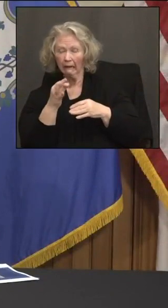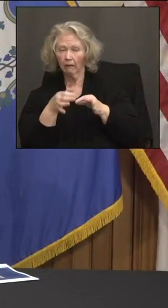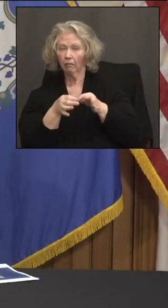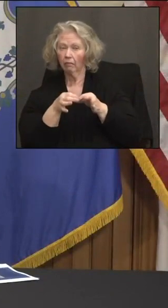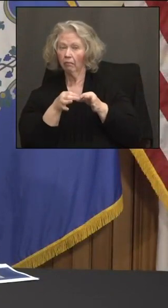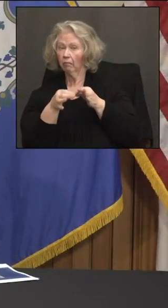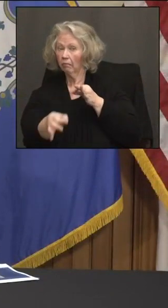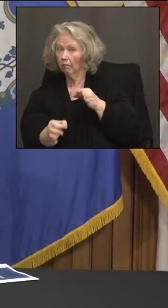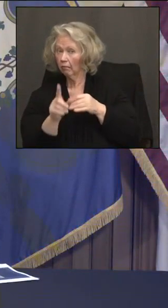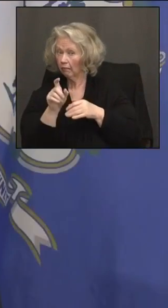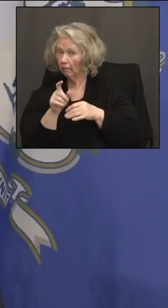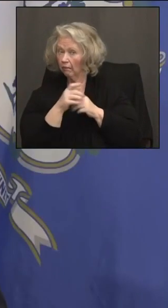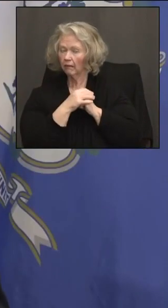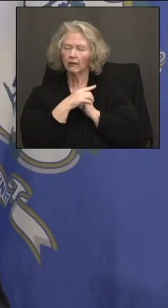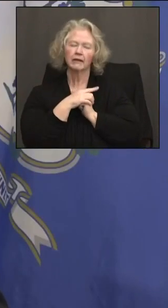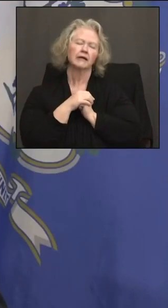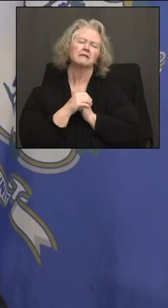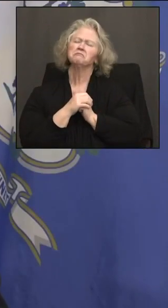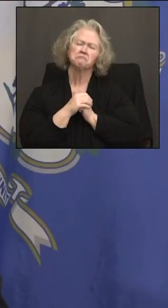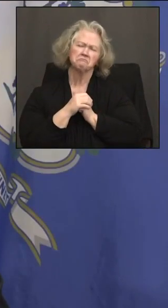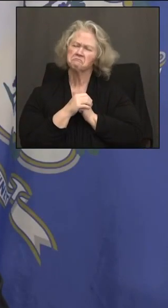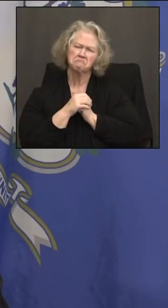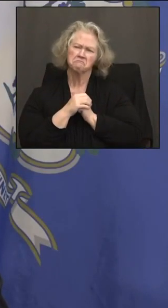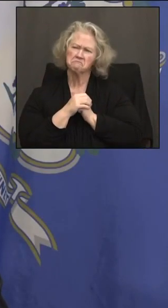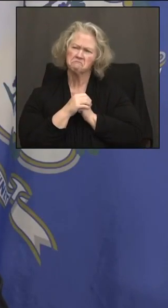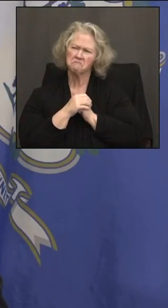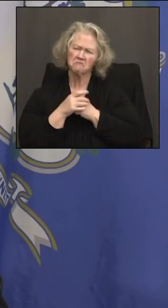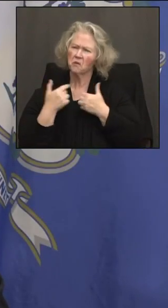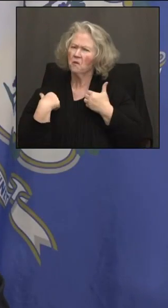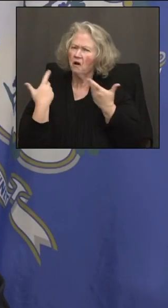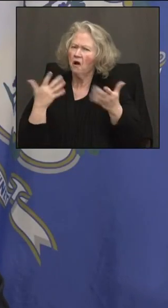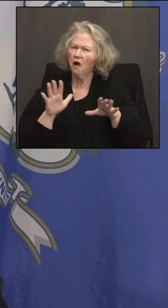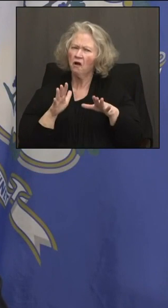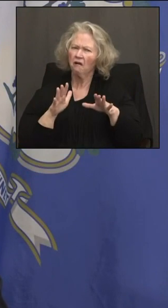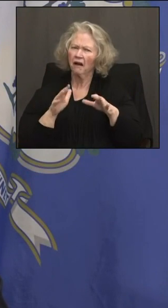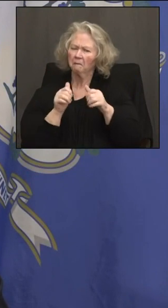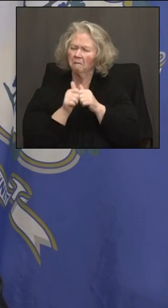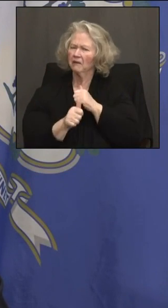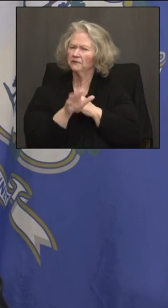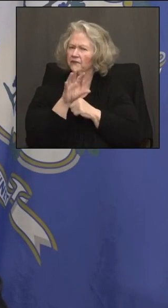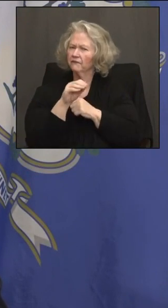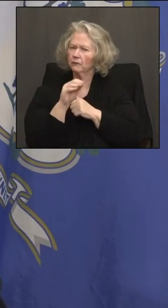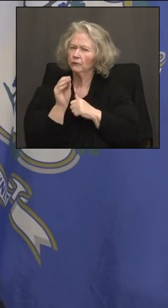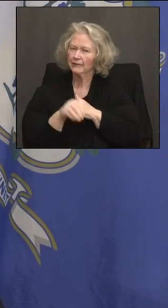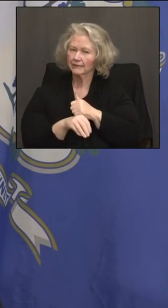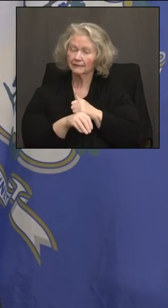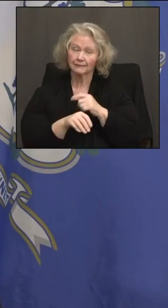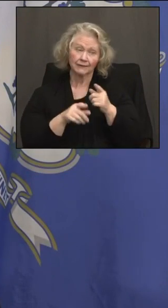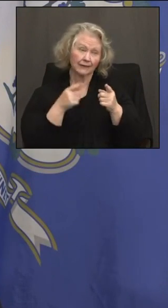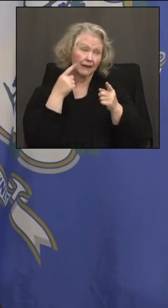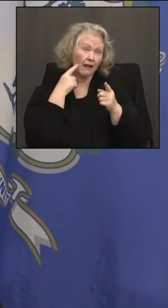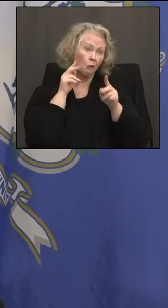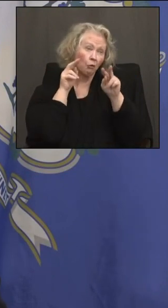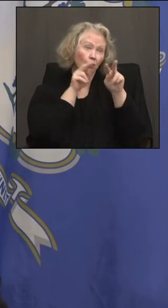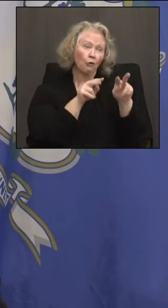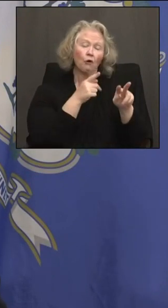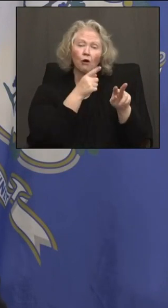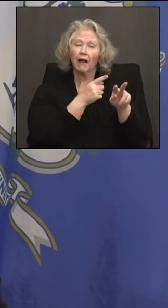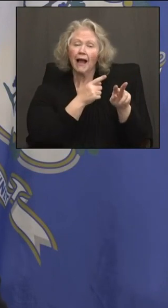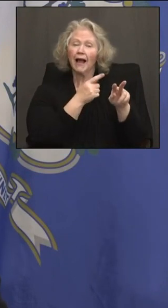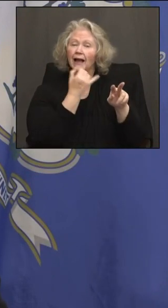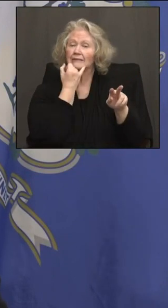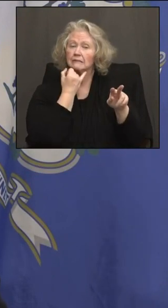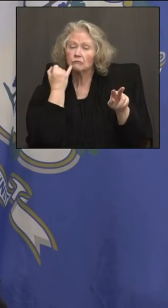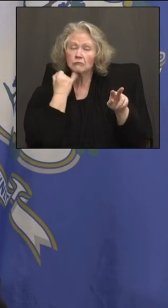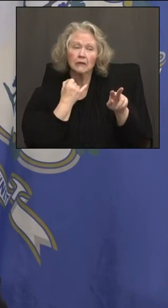I don't think so. mean, we're over 50 percent now. I think I showed you where Israel is and what the effects were